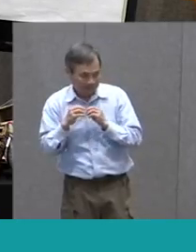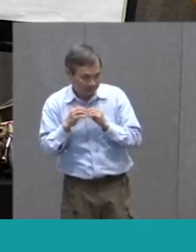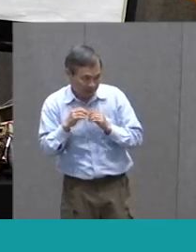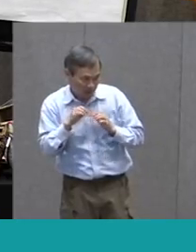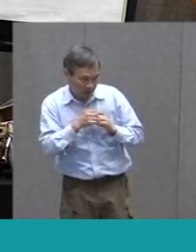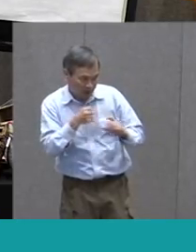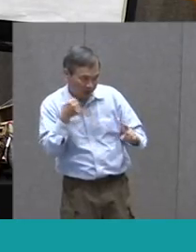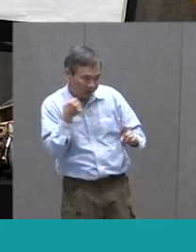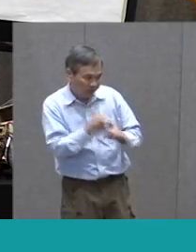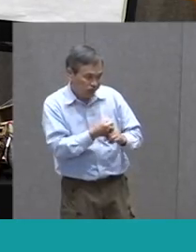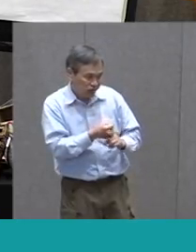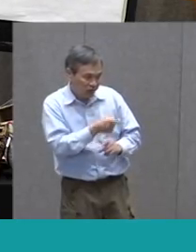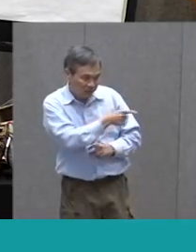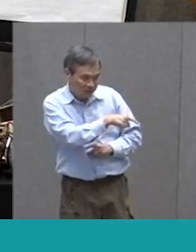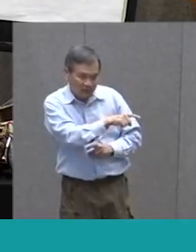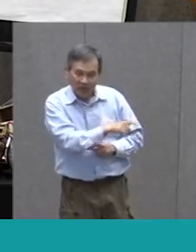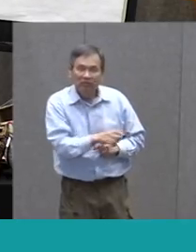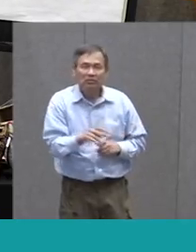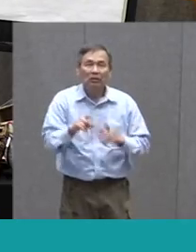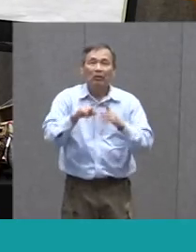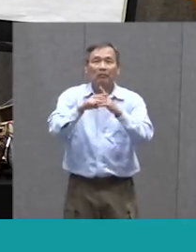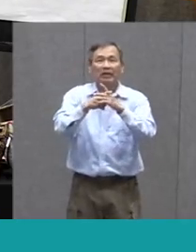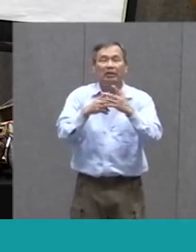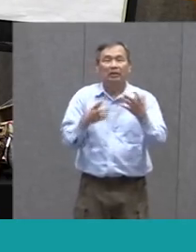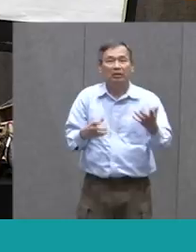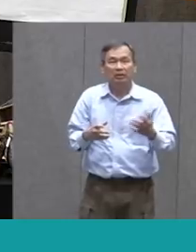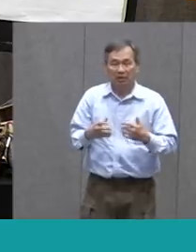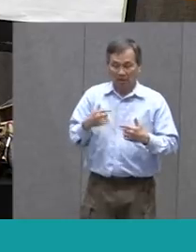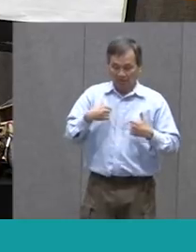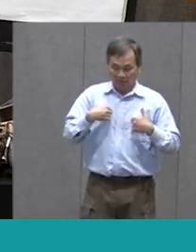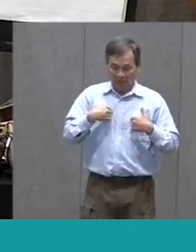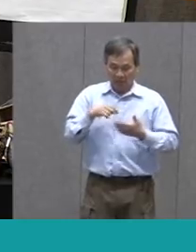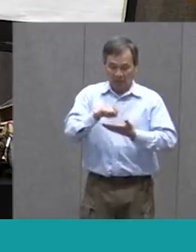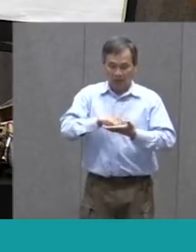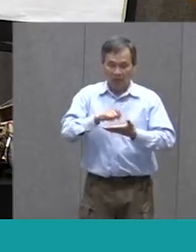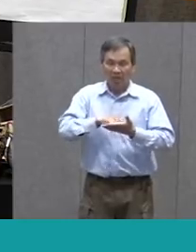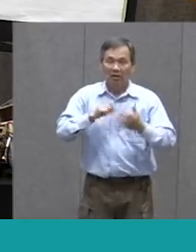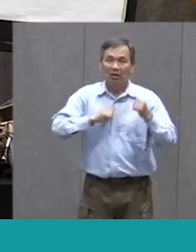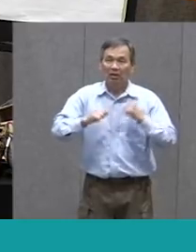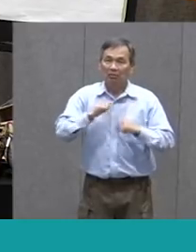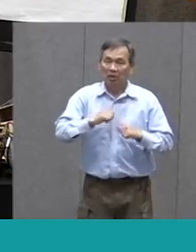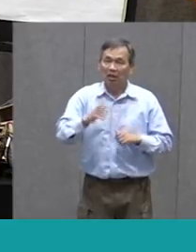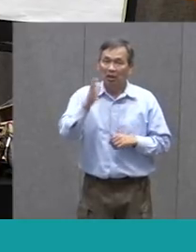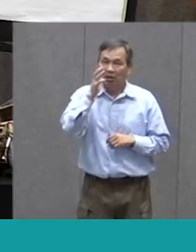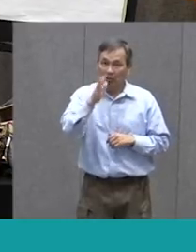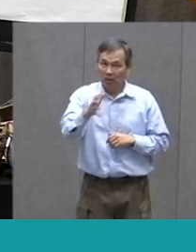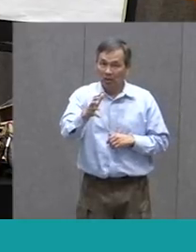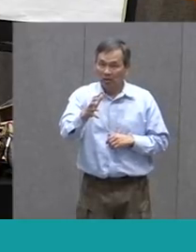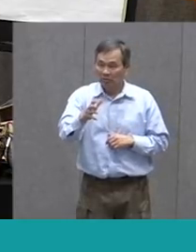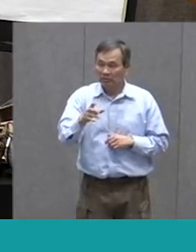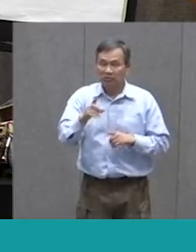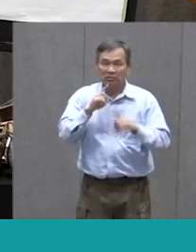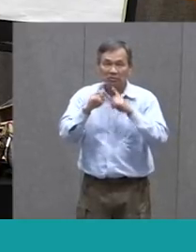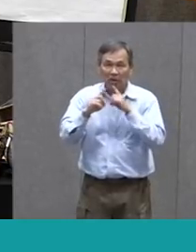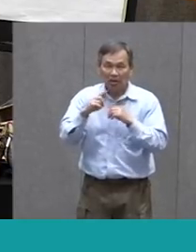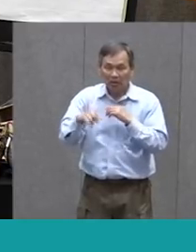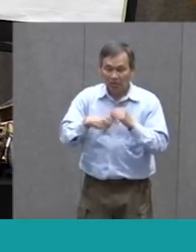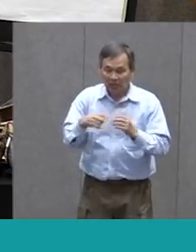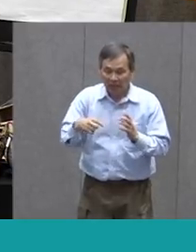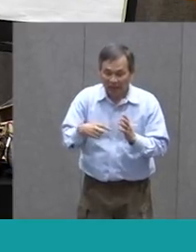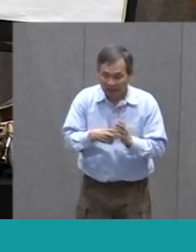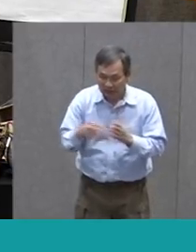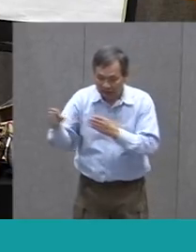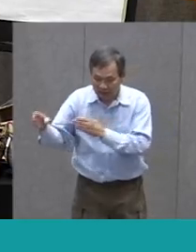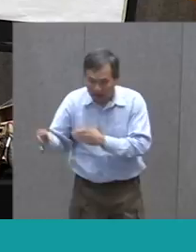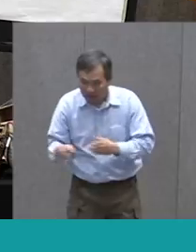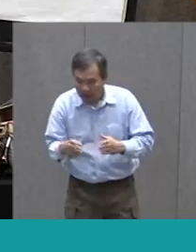So That's What's Going To Happen In The Beginning So As I Write As I Write My Play I'm Going To Be Talking About This Plan